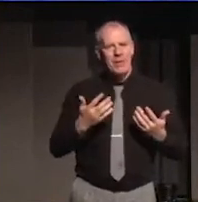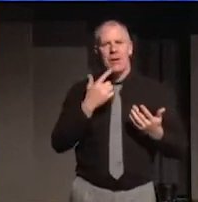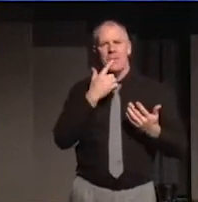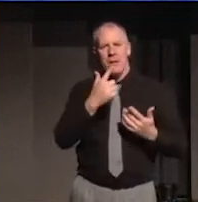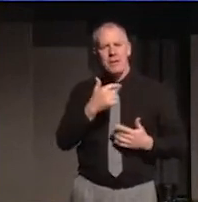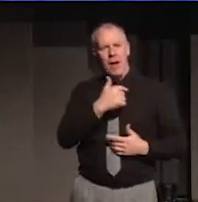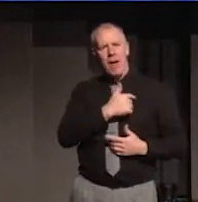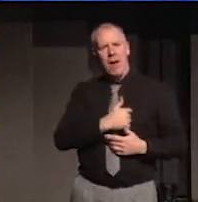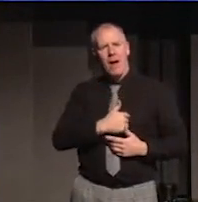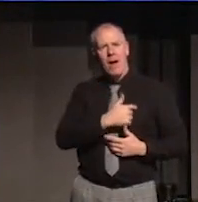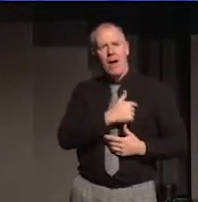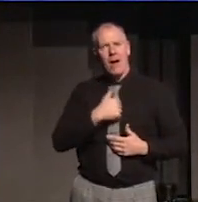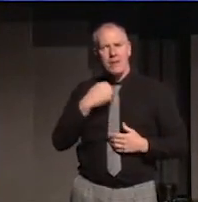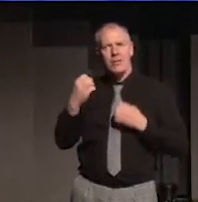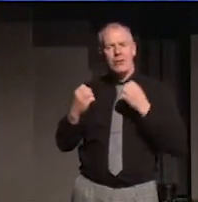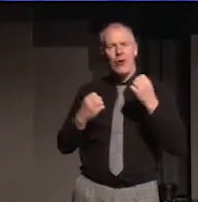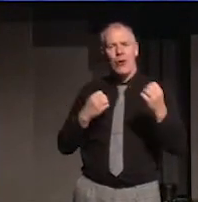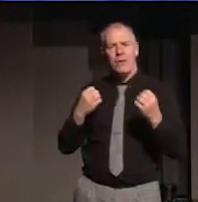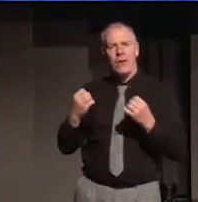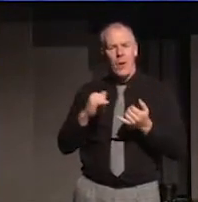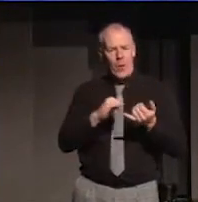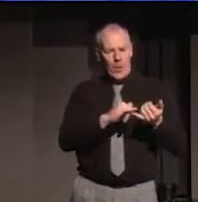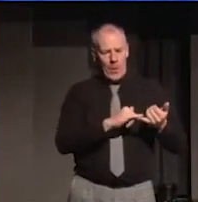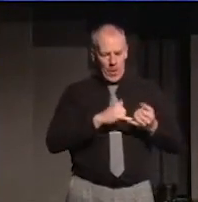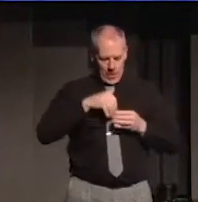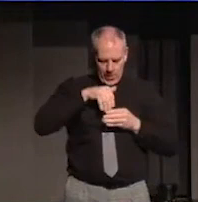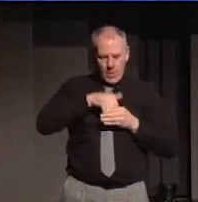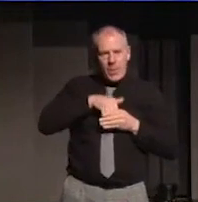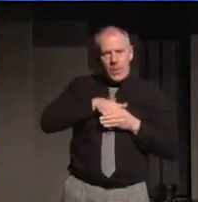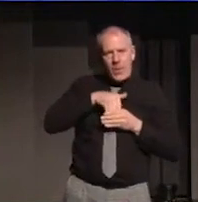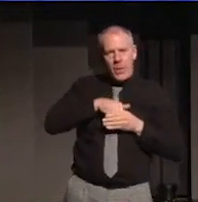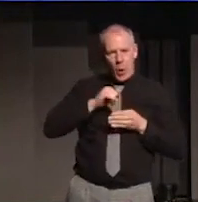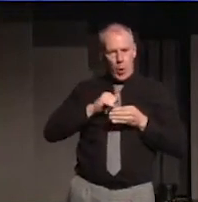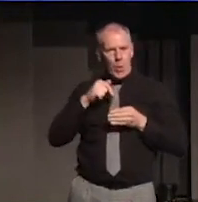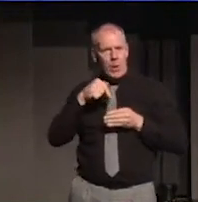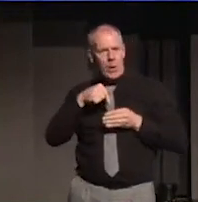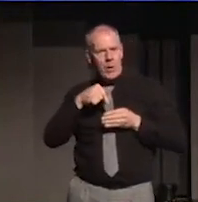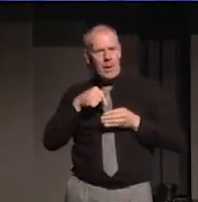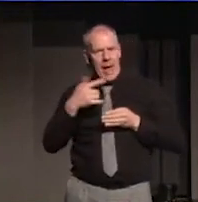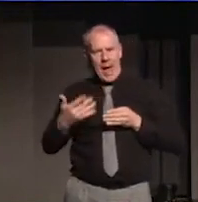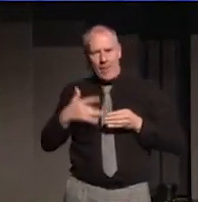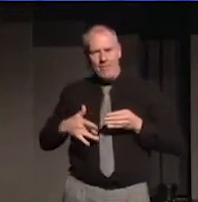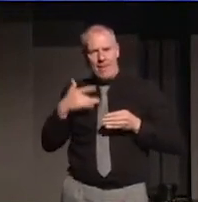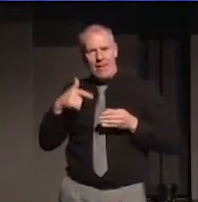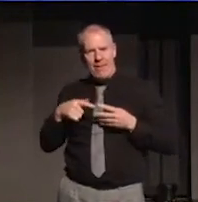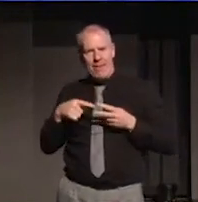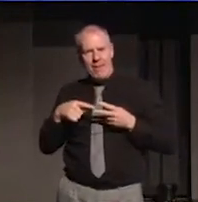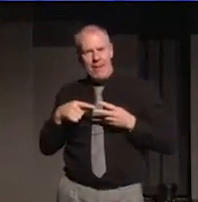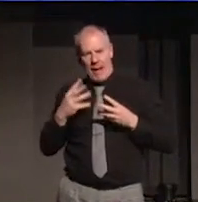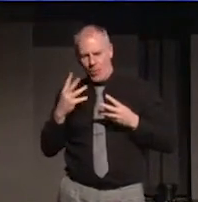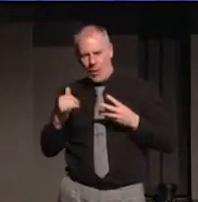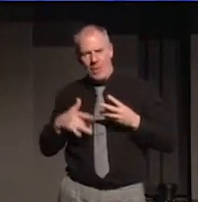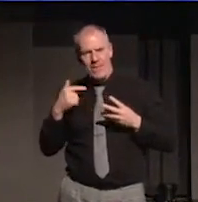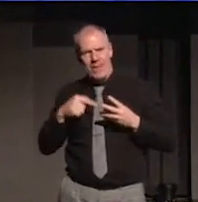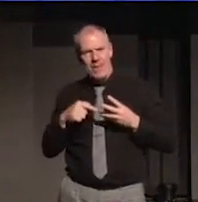be honest with each other about who we are, how we feel, and why we feel it.